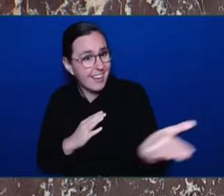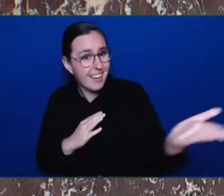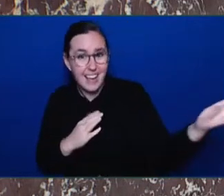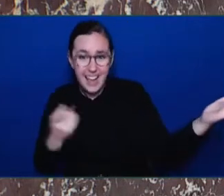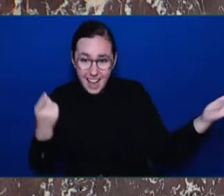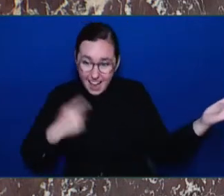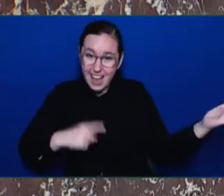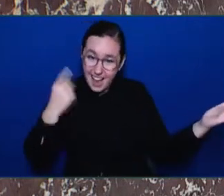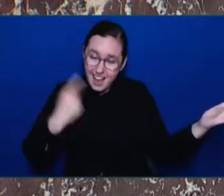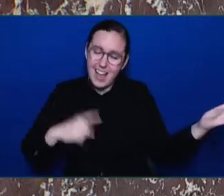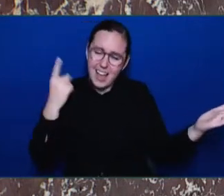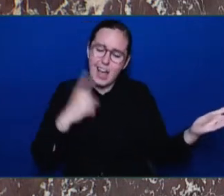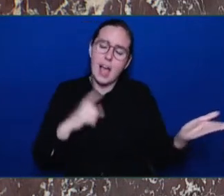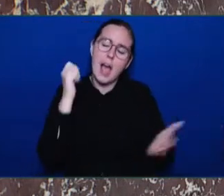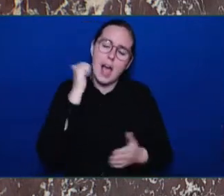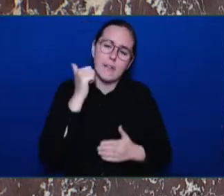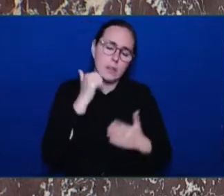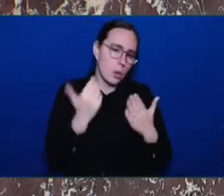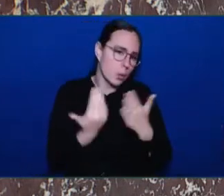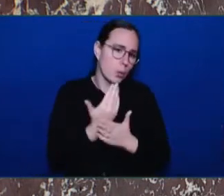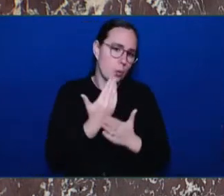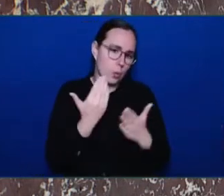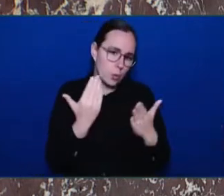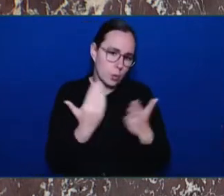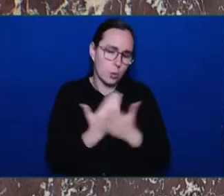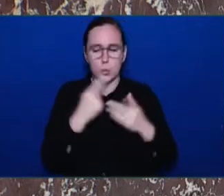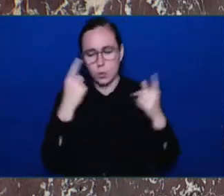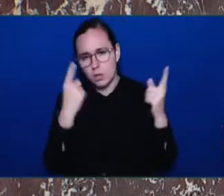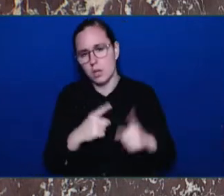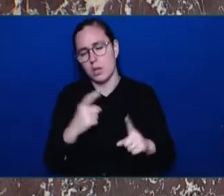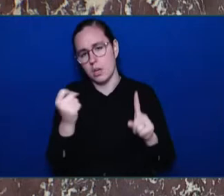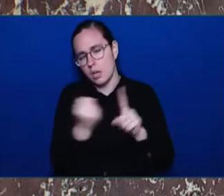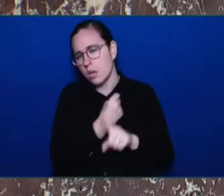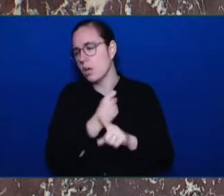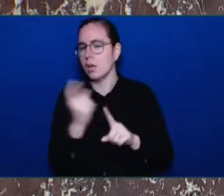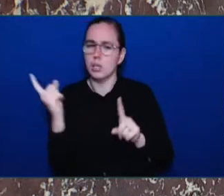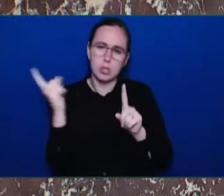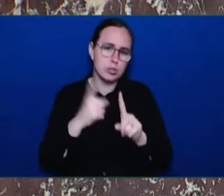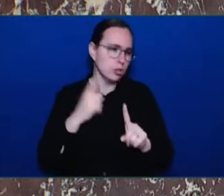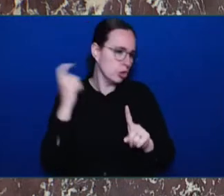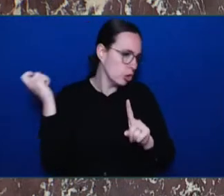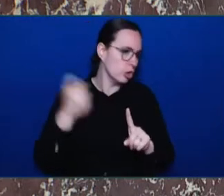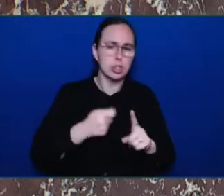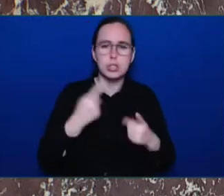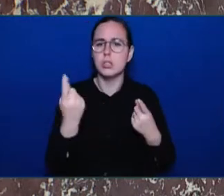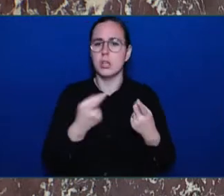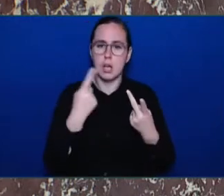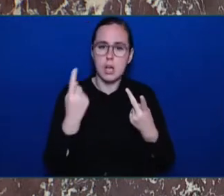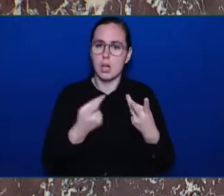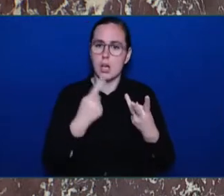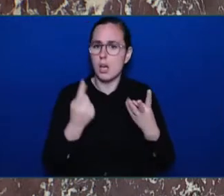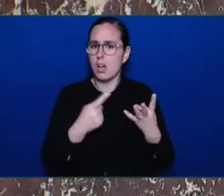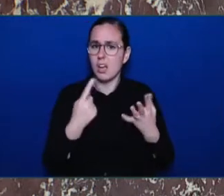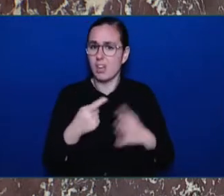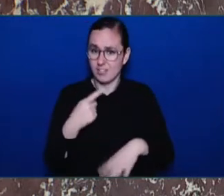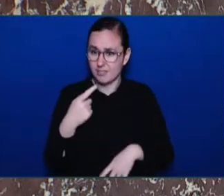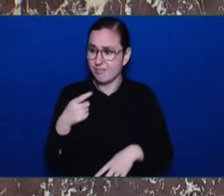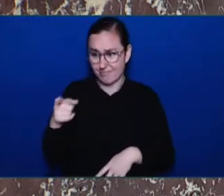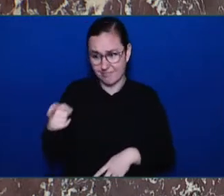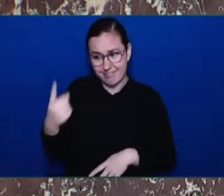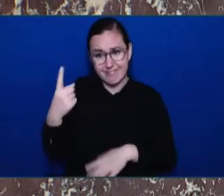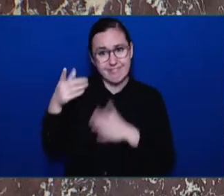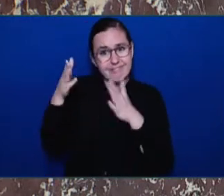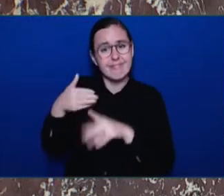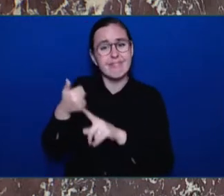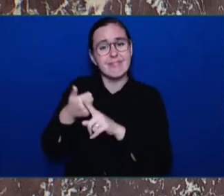Unprovoked strangers attacked every single day. A prolific offender attacked a 70-year-old stranger from behind, punching and kicking him. Forty-five minutes later, he